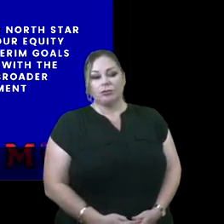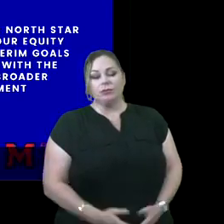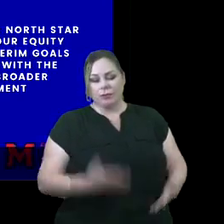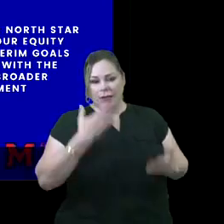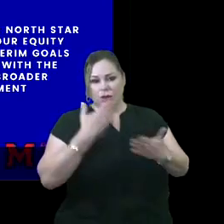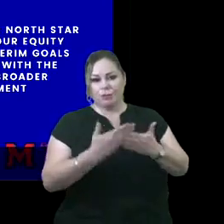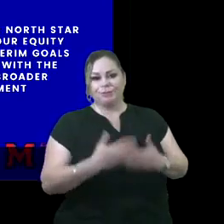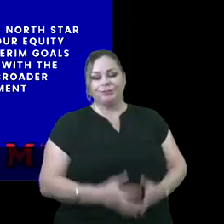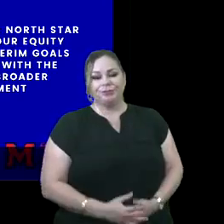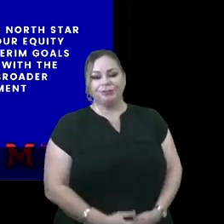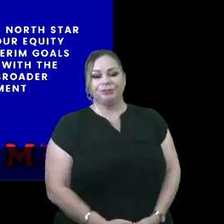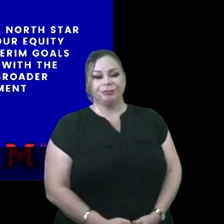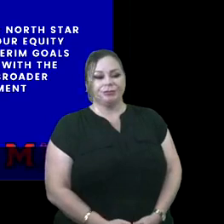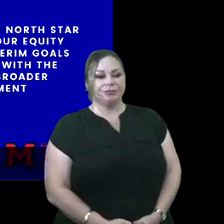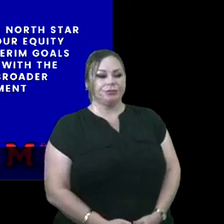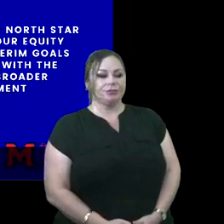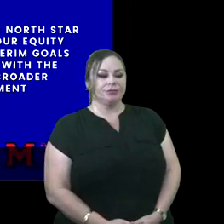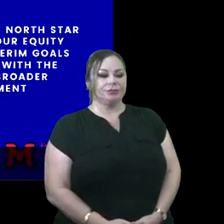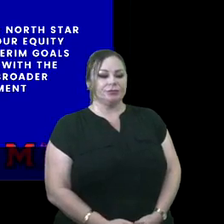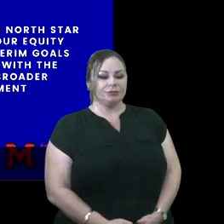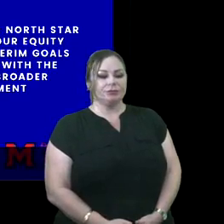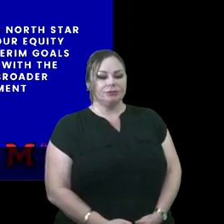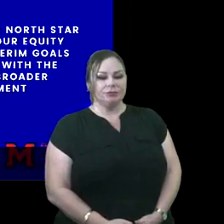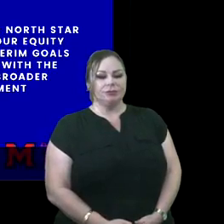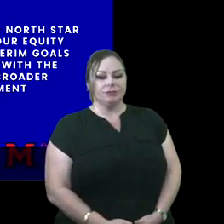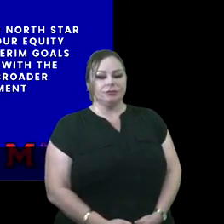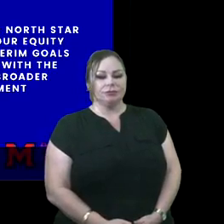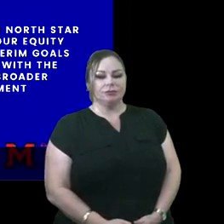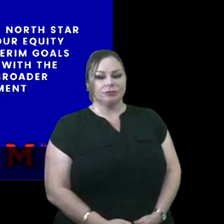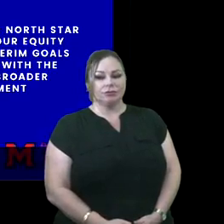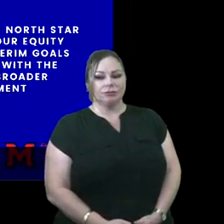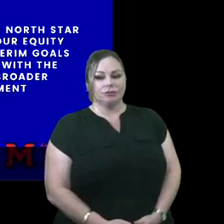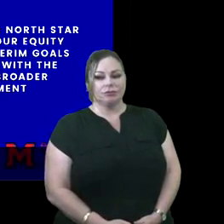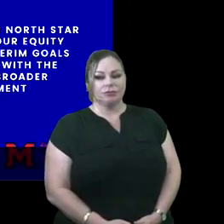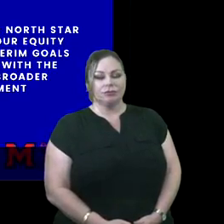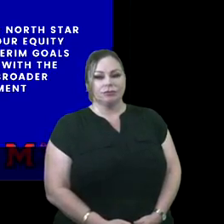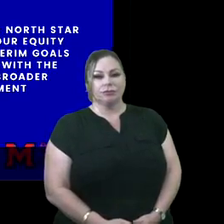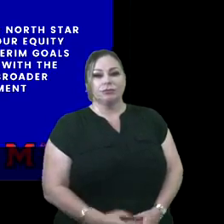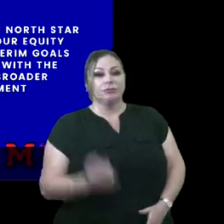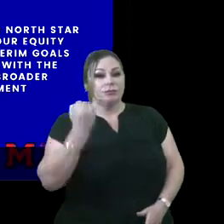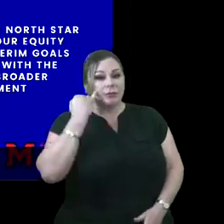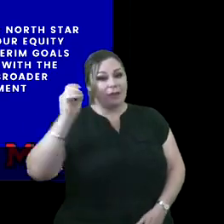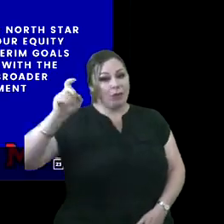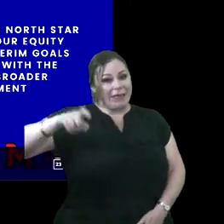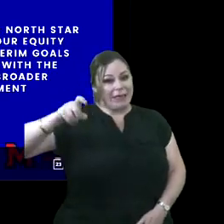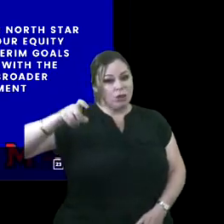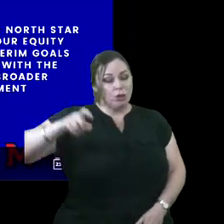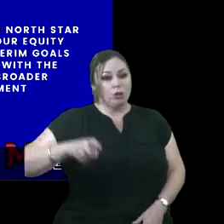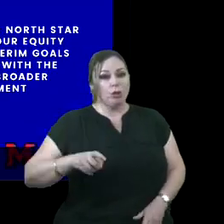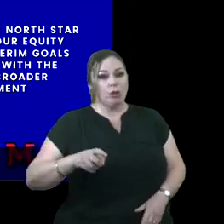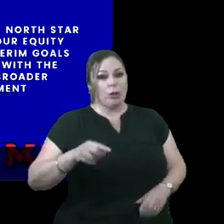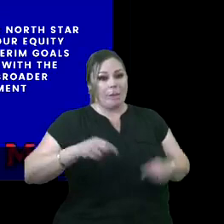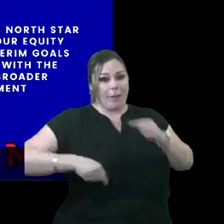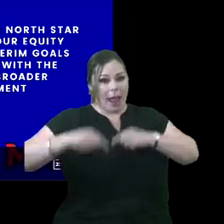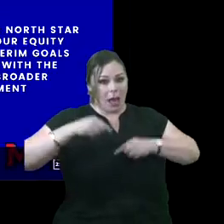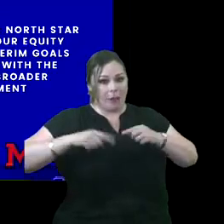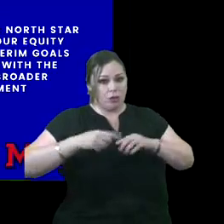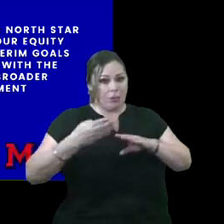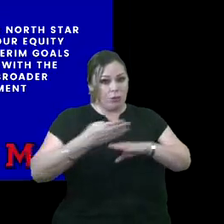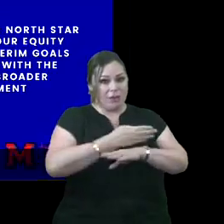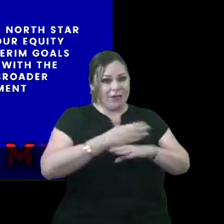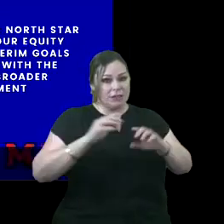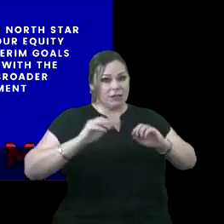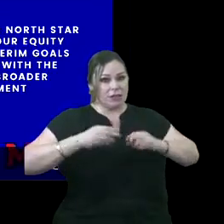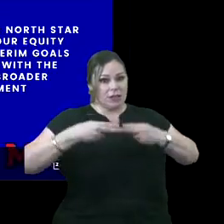Thank you so much. Thank you. And so if we need to, if we need to just back up to the previous